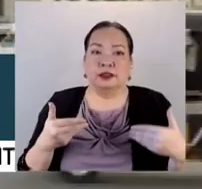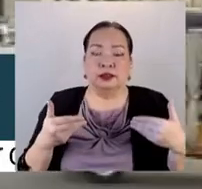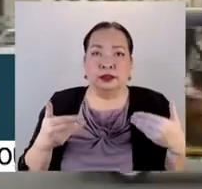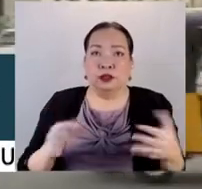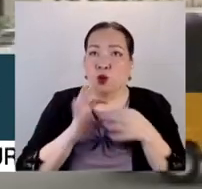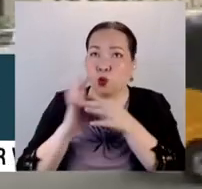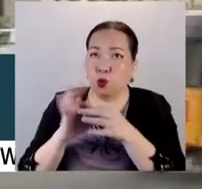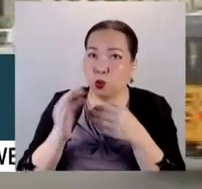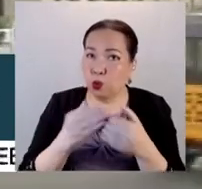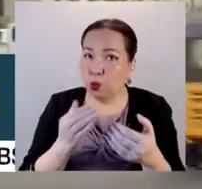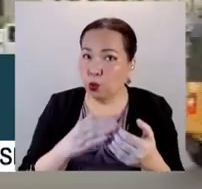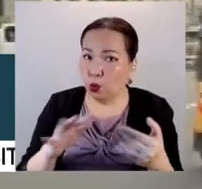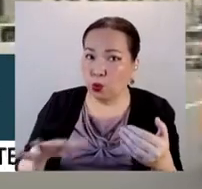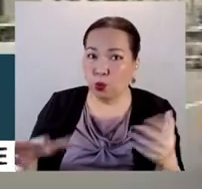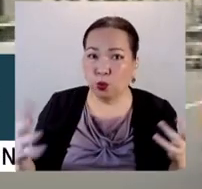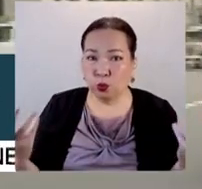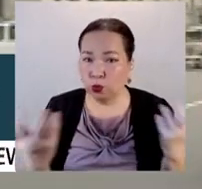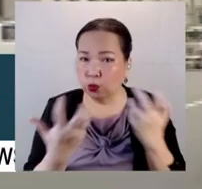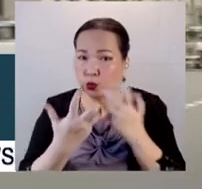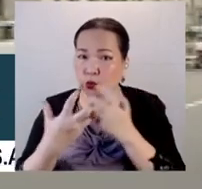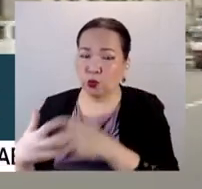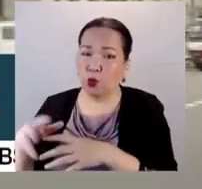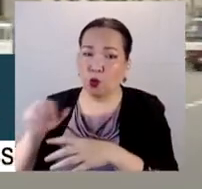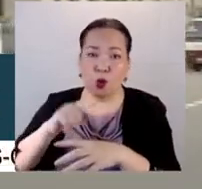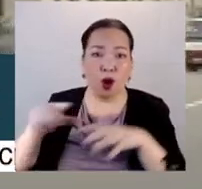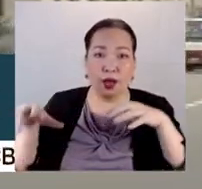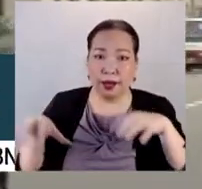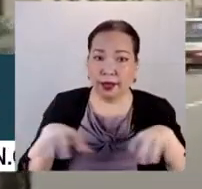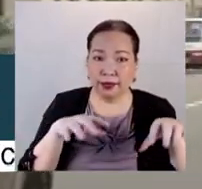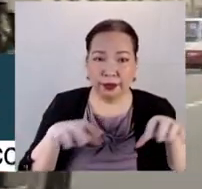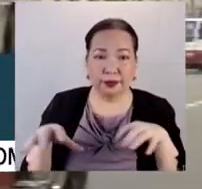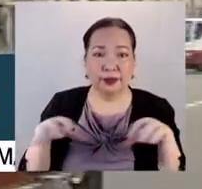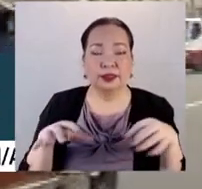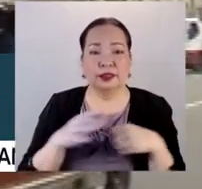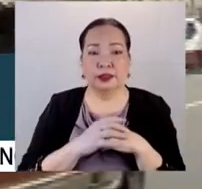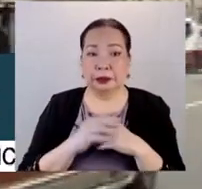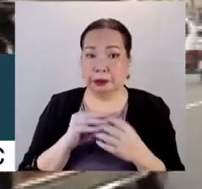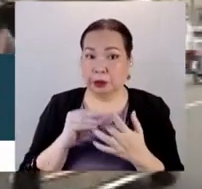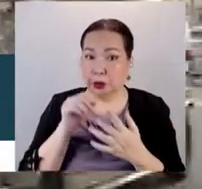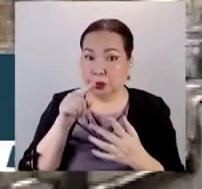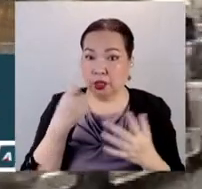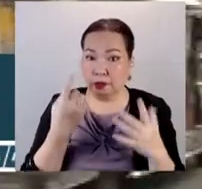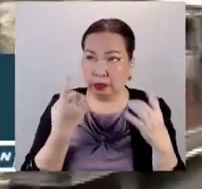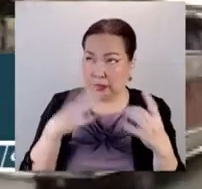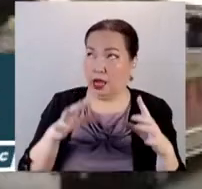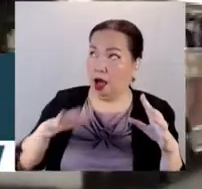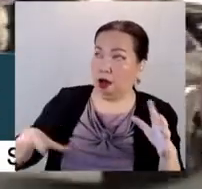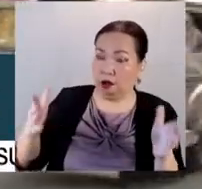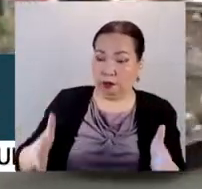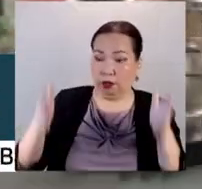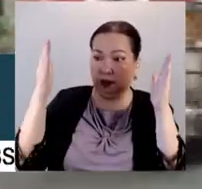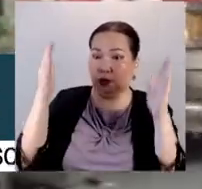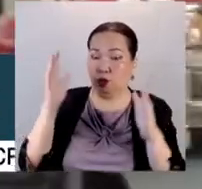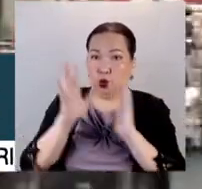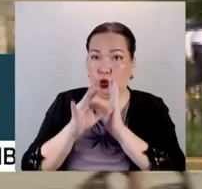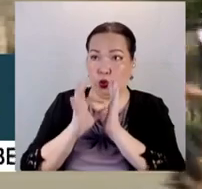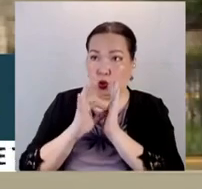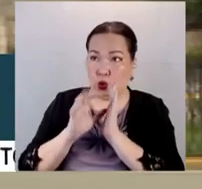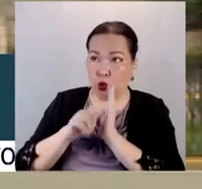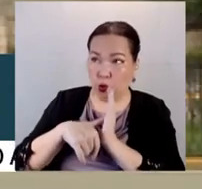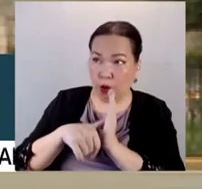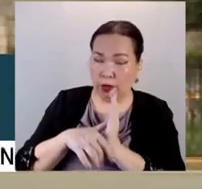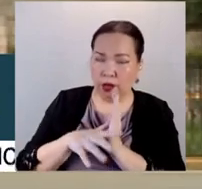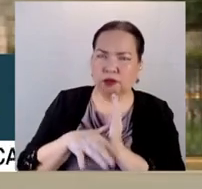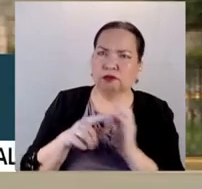coordinate and synchronize all our actions, especially if you are just housed in one building. We have a three-hectare